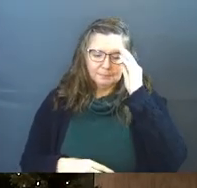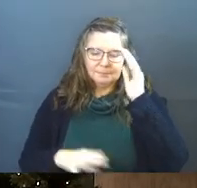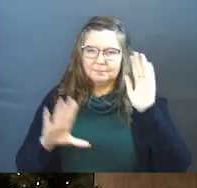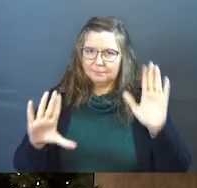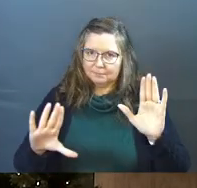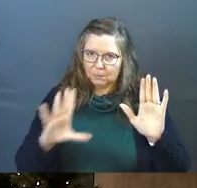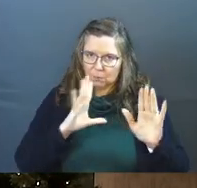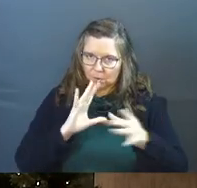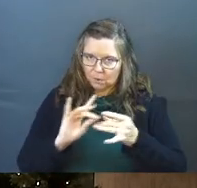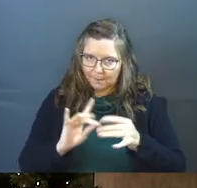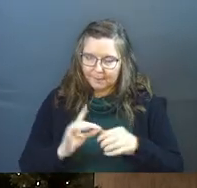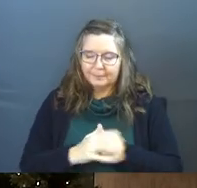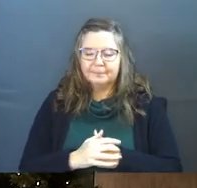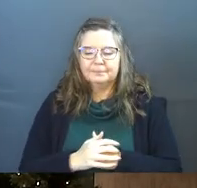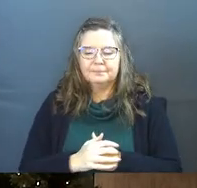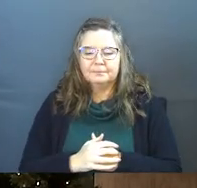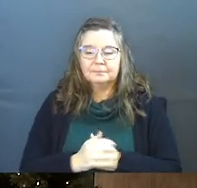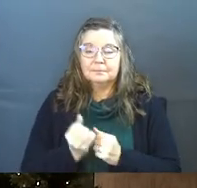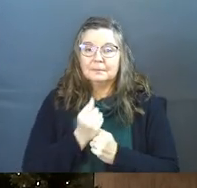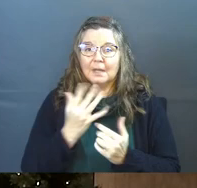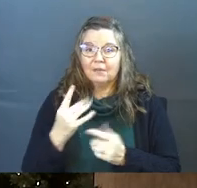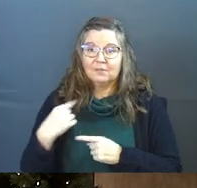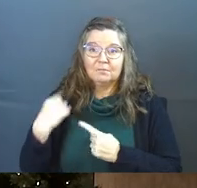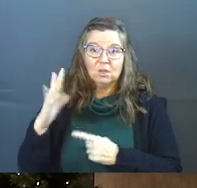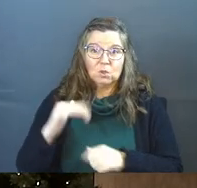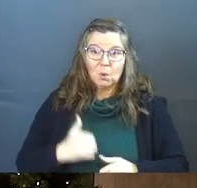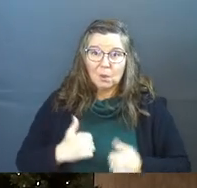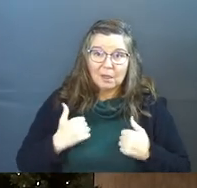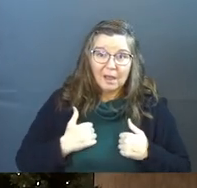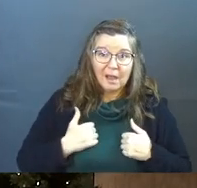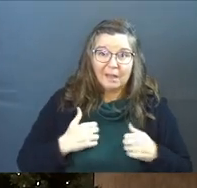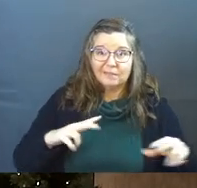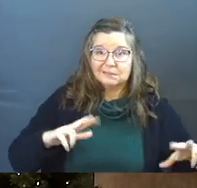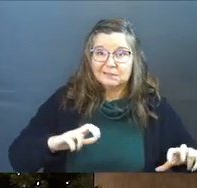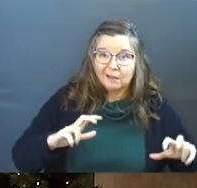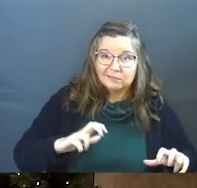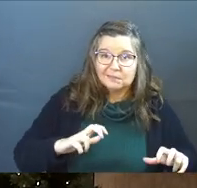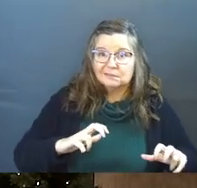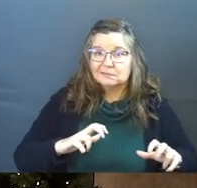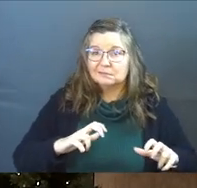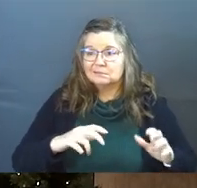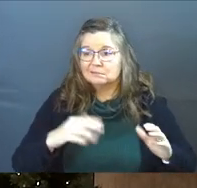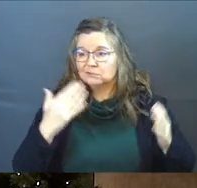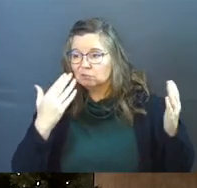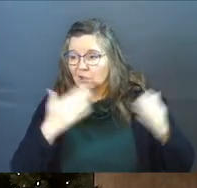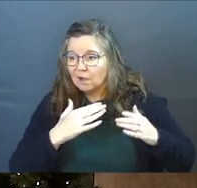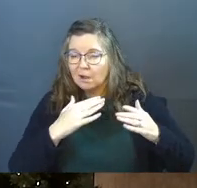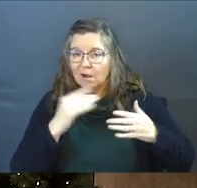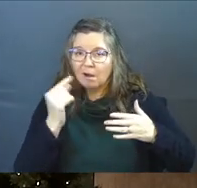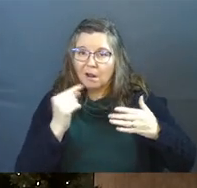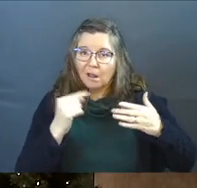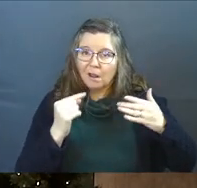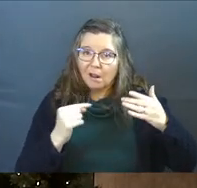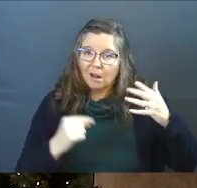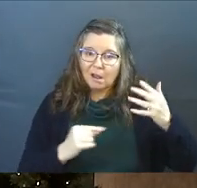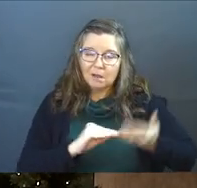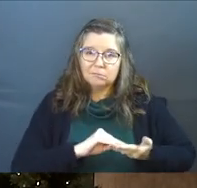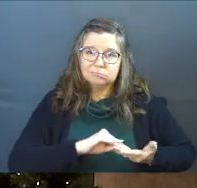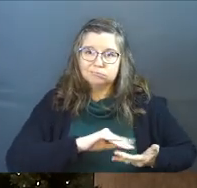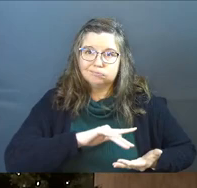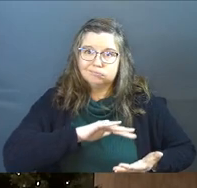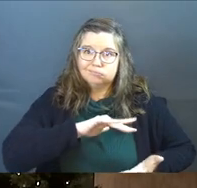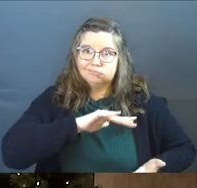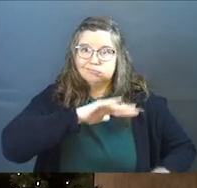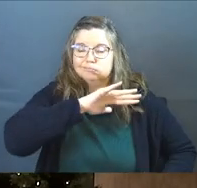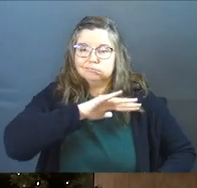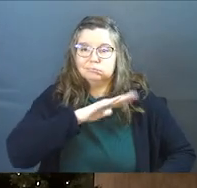Here's what we talked about. Everything that you've done in your life, the darkness, the selfishness, it's like a guilt pile in your life, right? And somebody's got to pay for